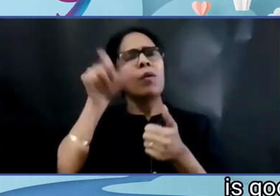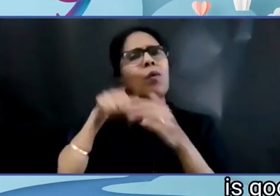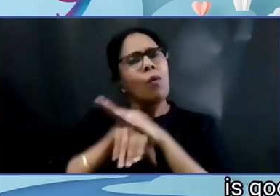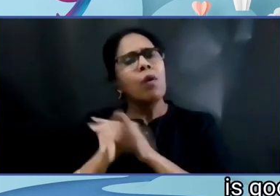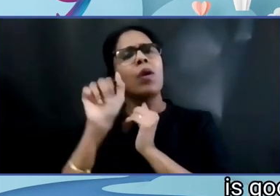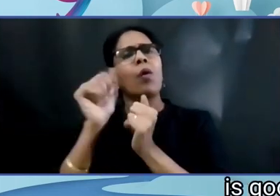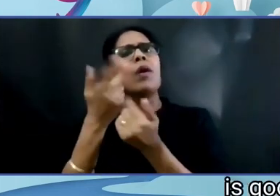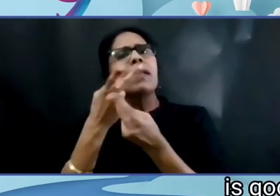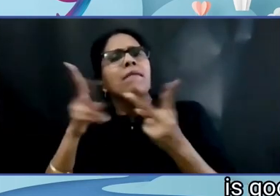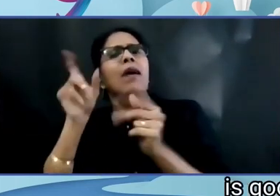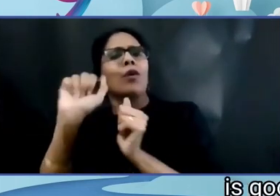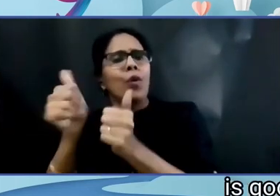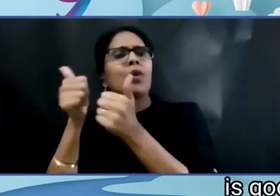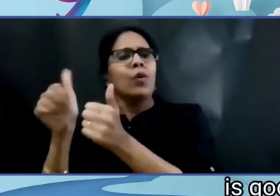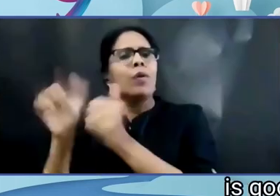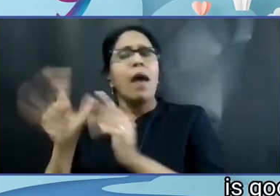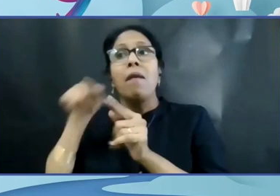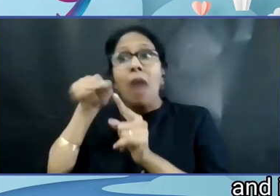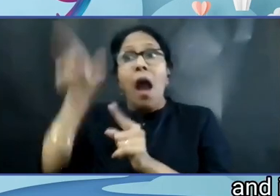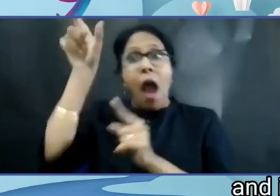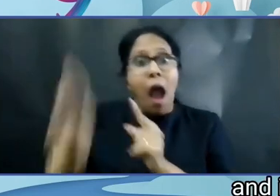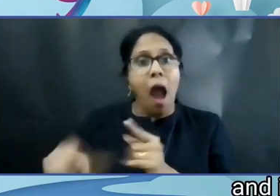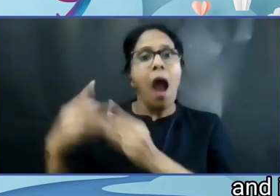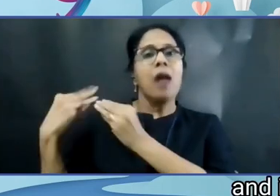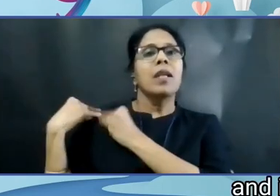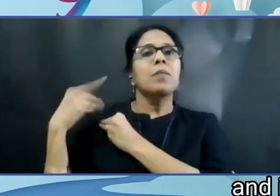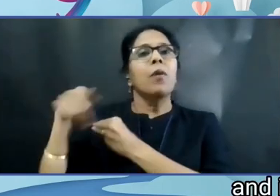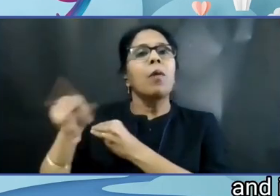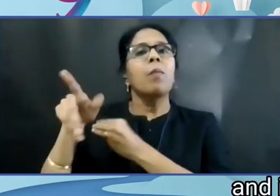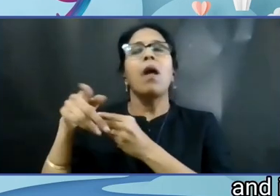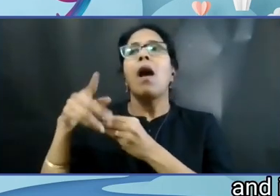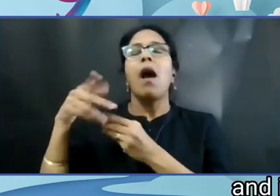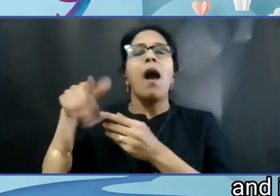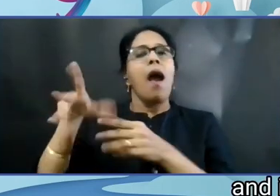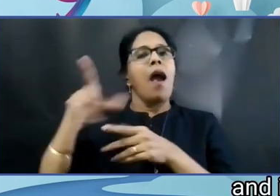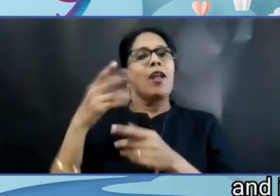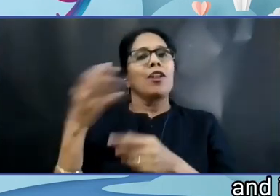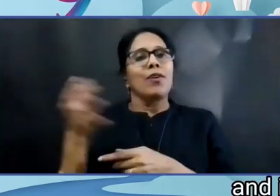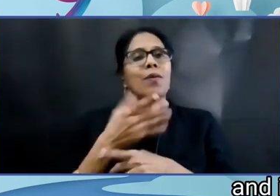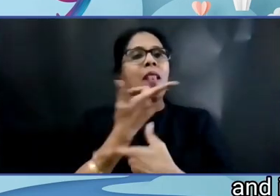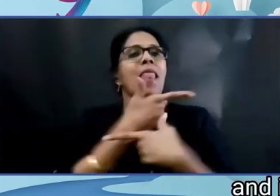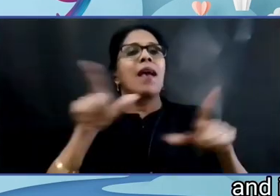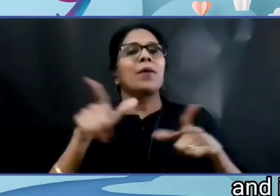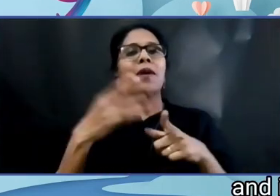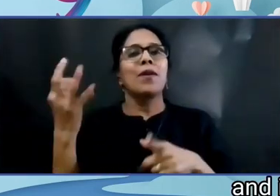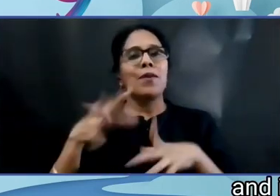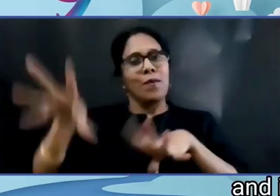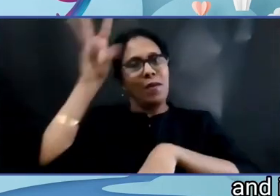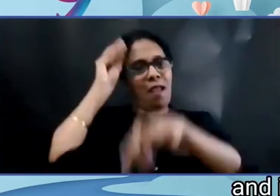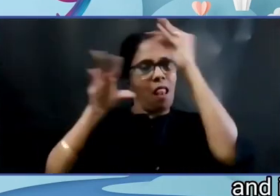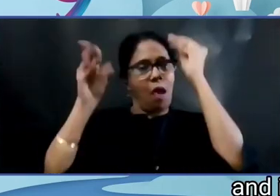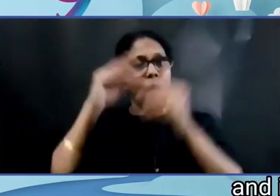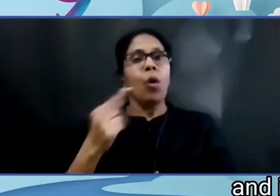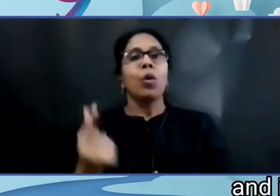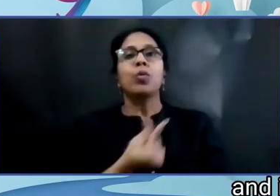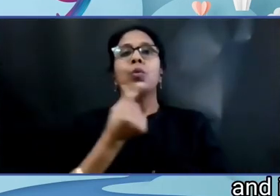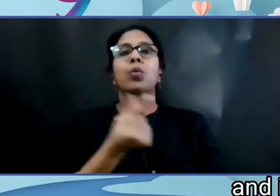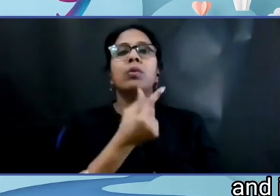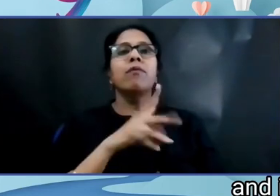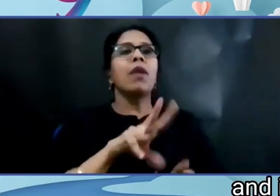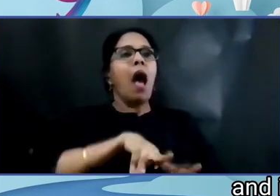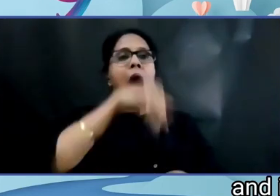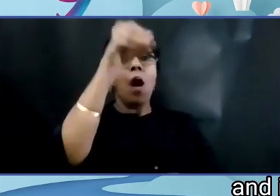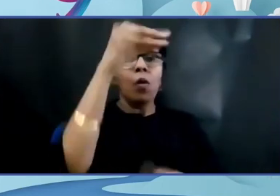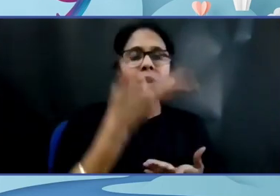that I learned a new language. It's very useful in public places as it